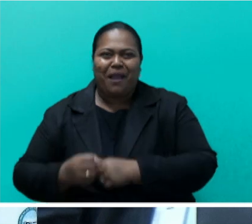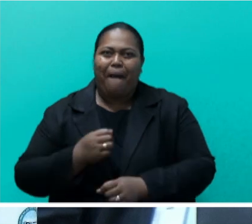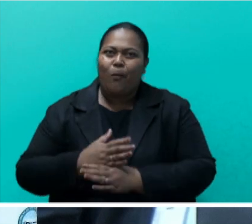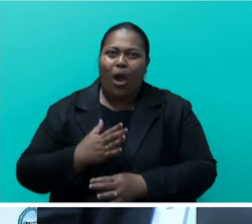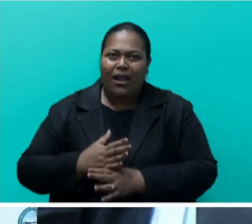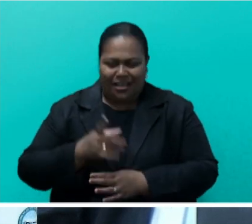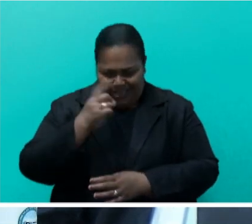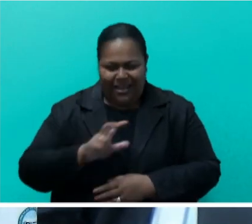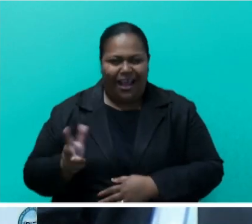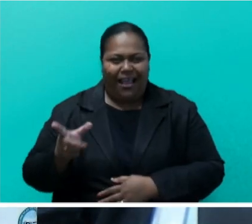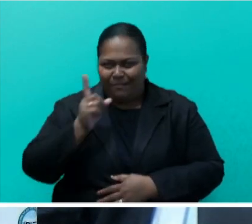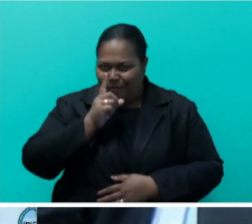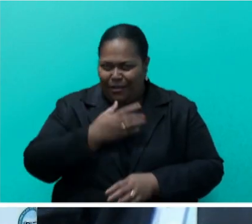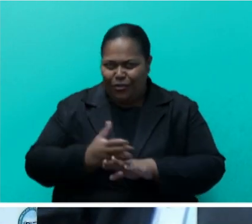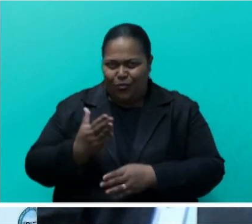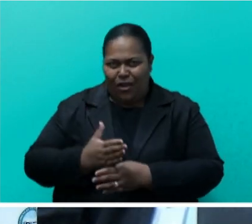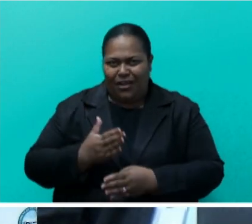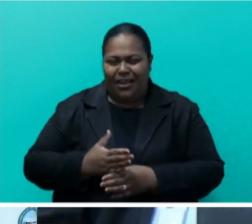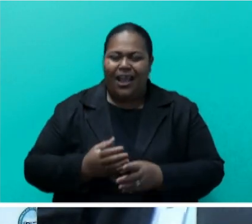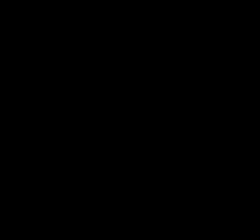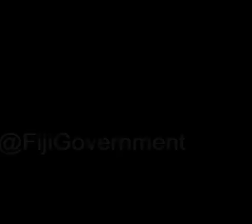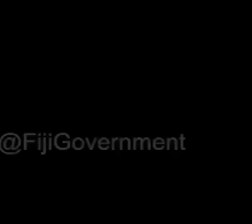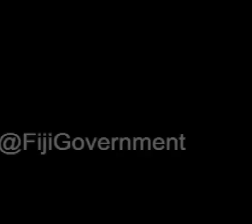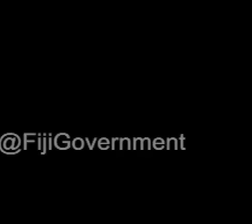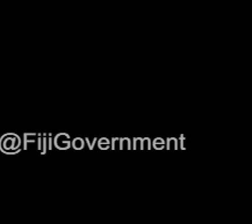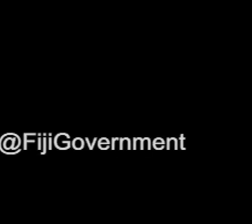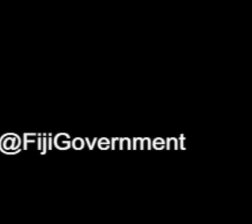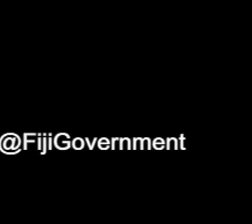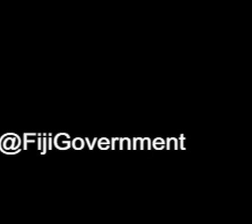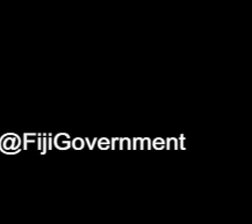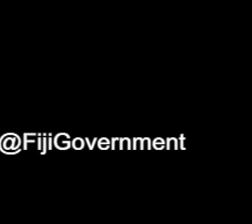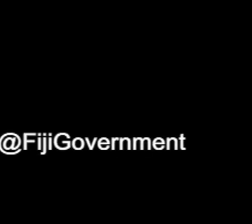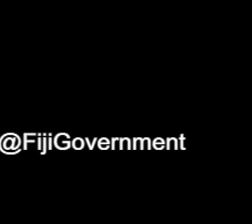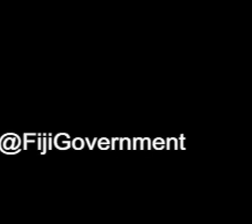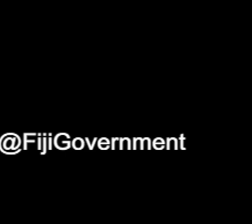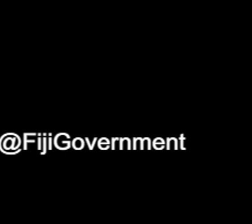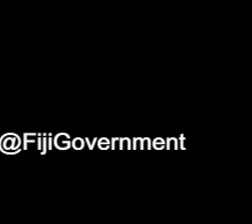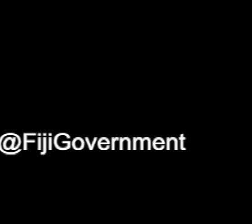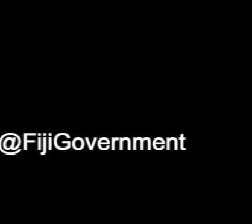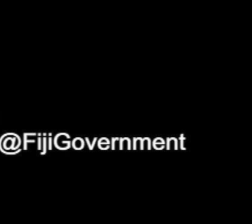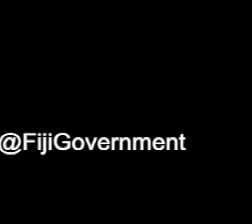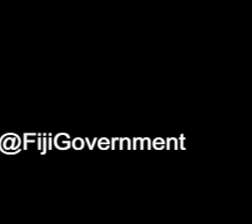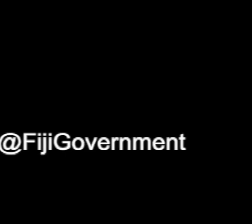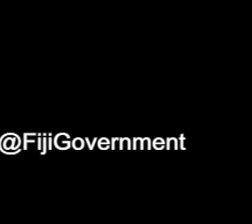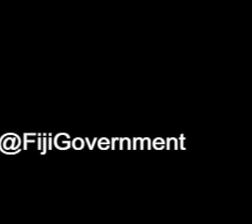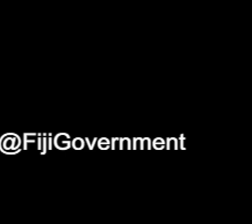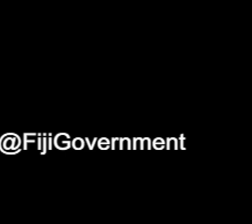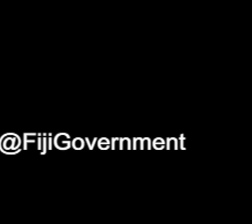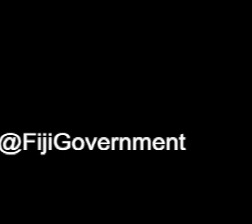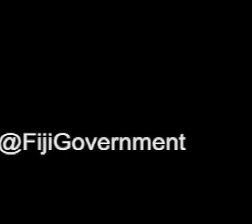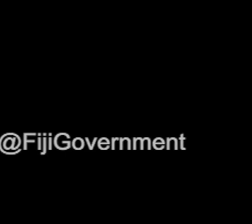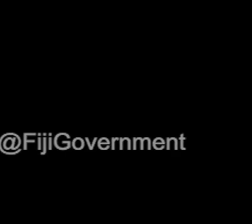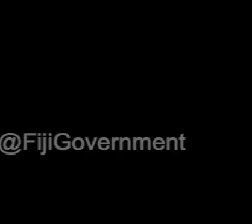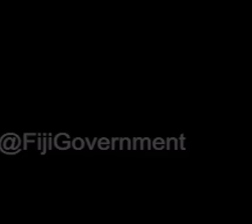and sustainable growth. Thank you, Mr Speaker. Mr To me, President, I will grateful the to the Thank Mr President.